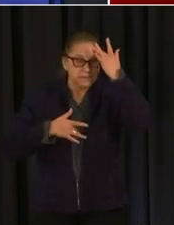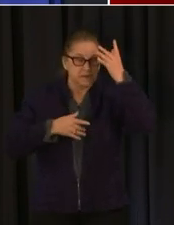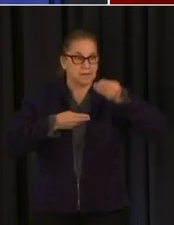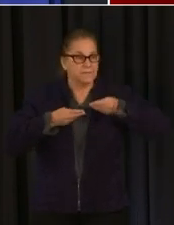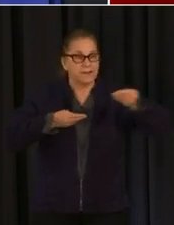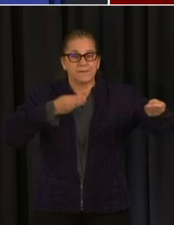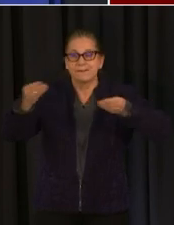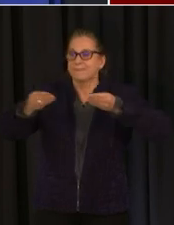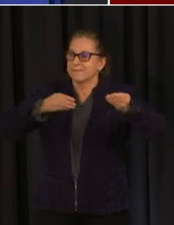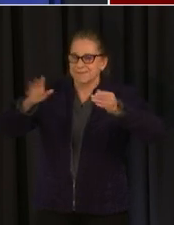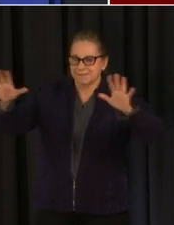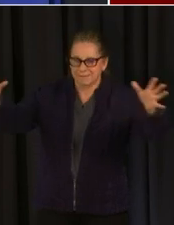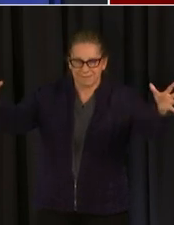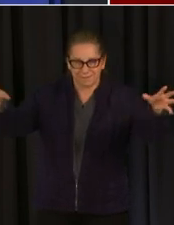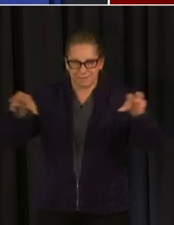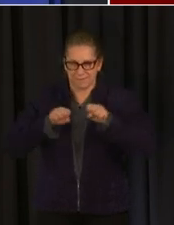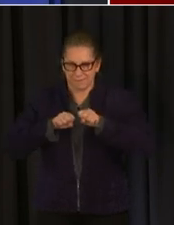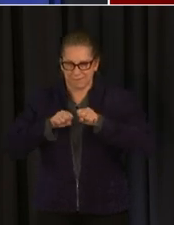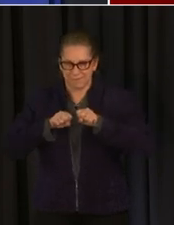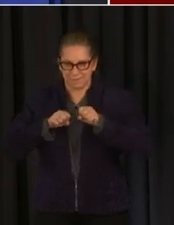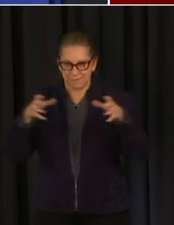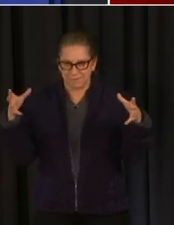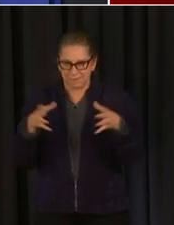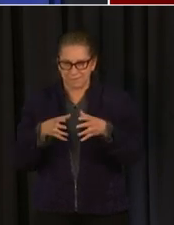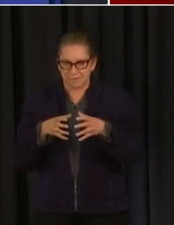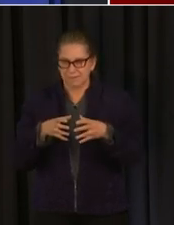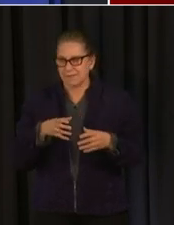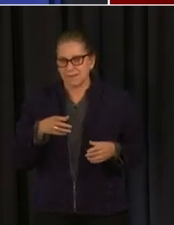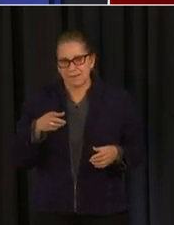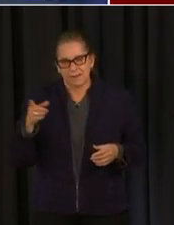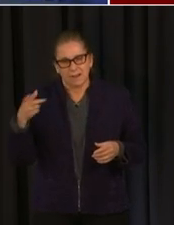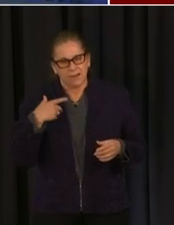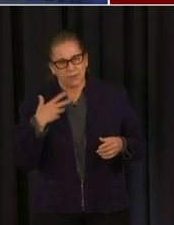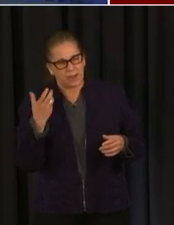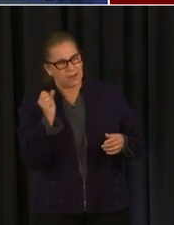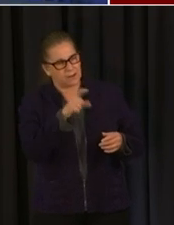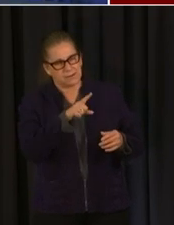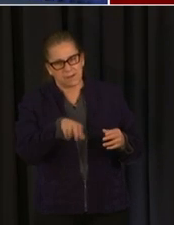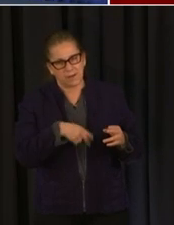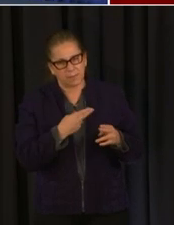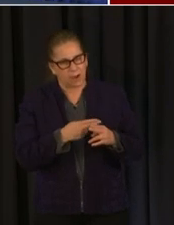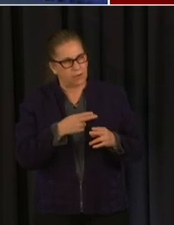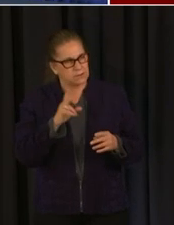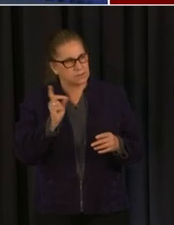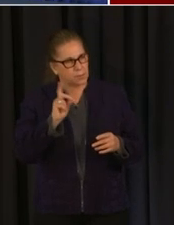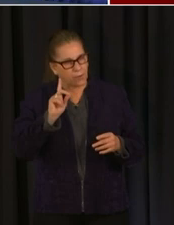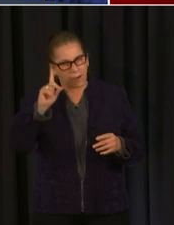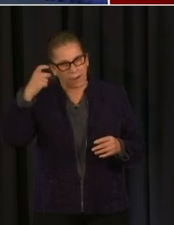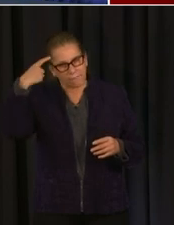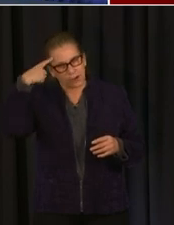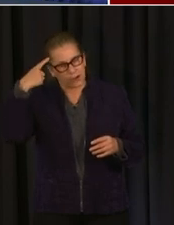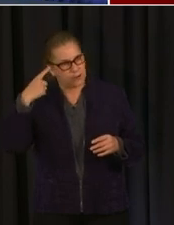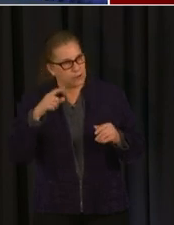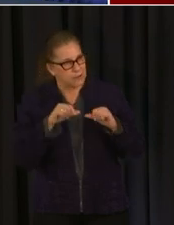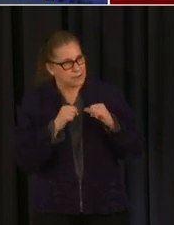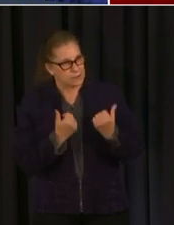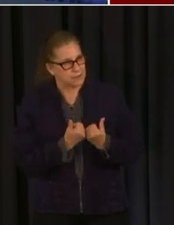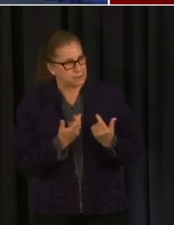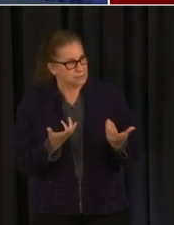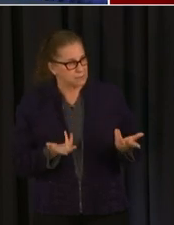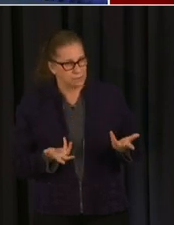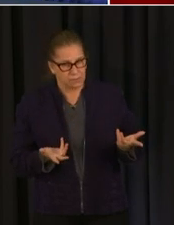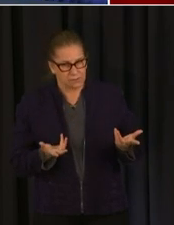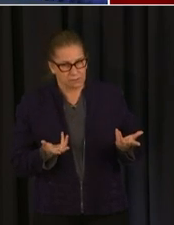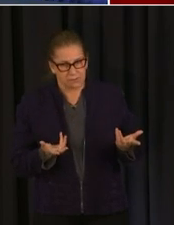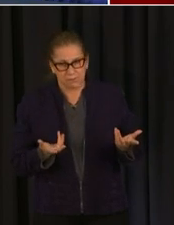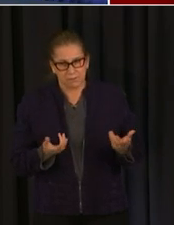joined the democratic governors association um have you spoken to any of the other governors that may not be regional or governor lujan grissom and